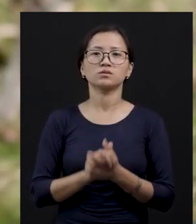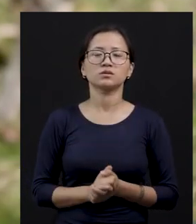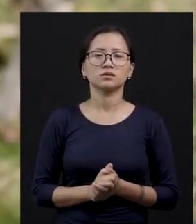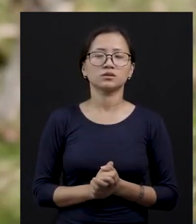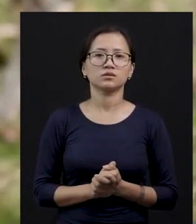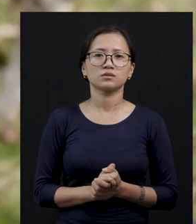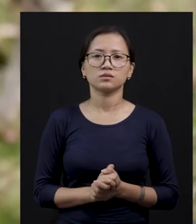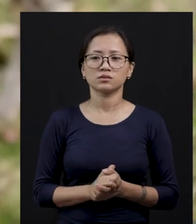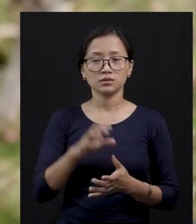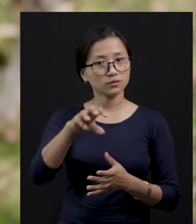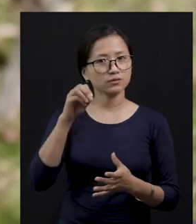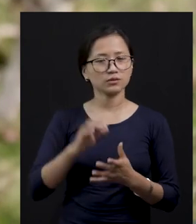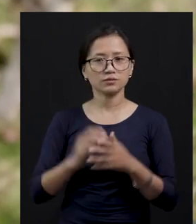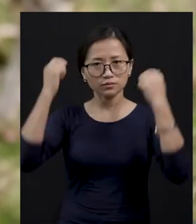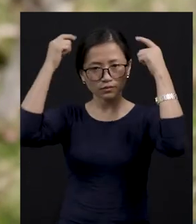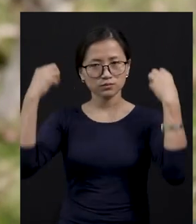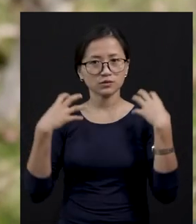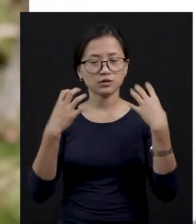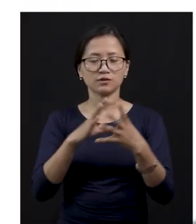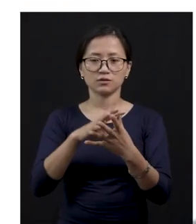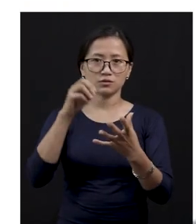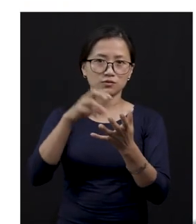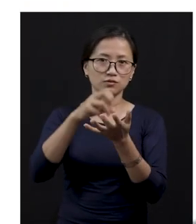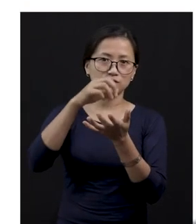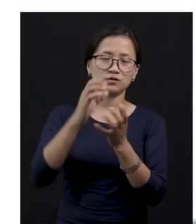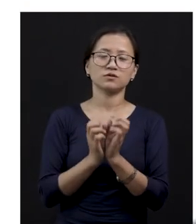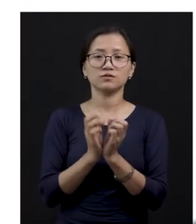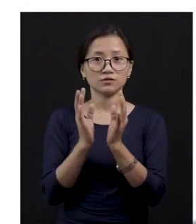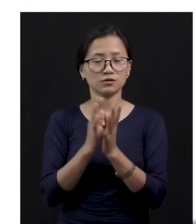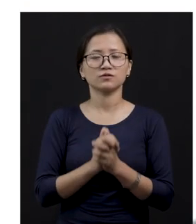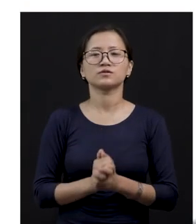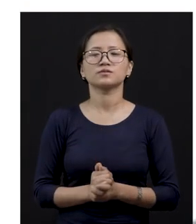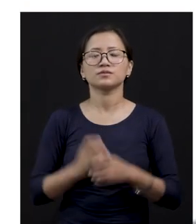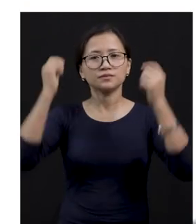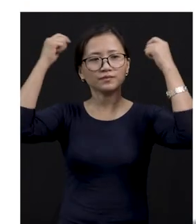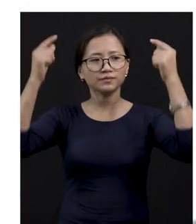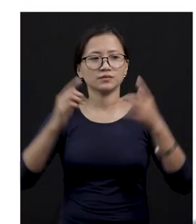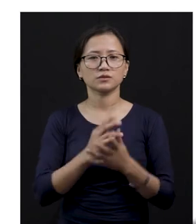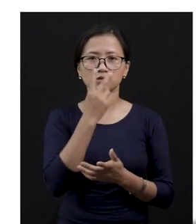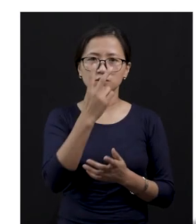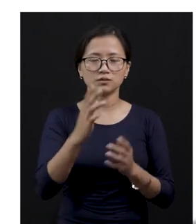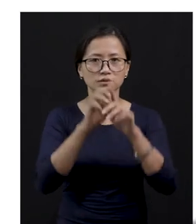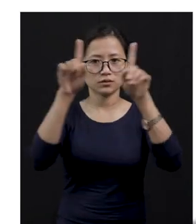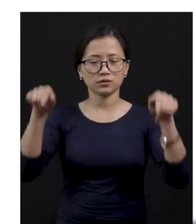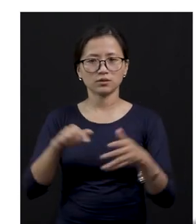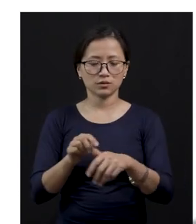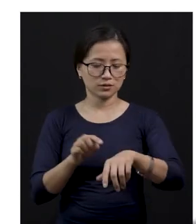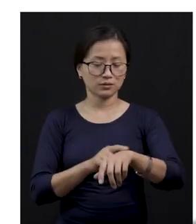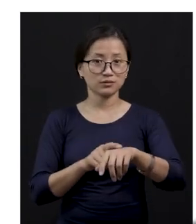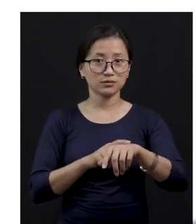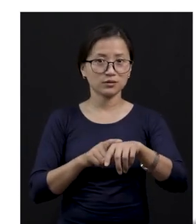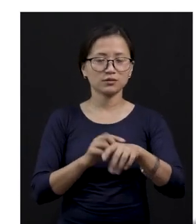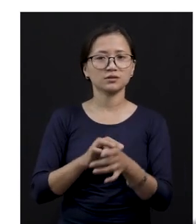the fur of sheep, okay? See? Look at this sheep. The skin is being,